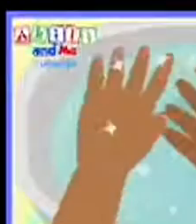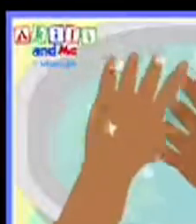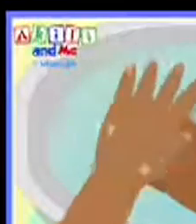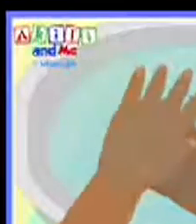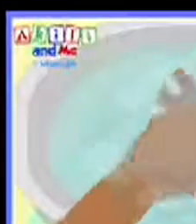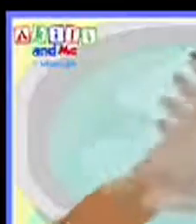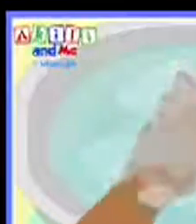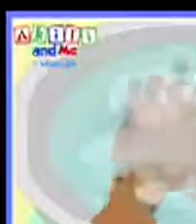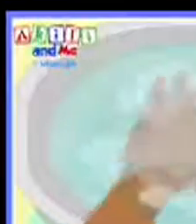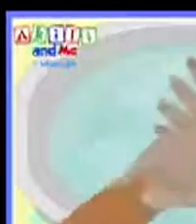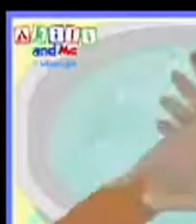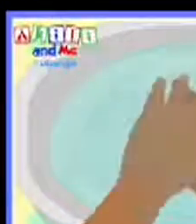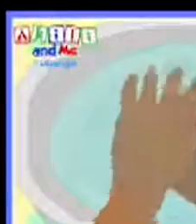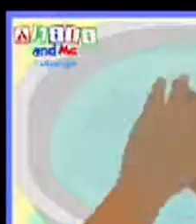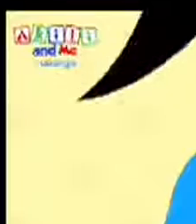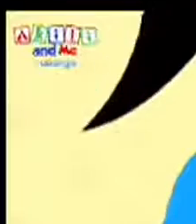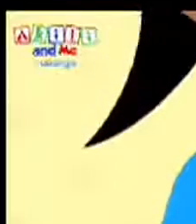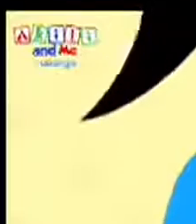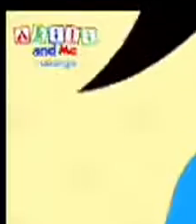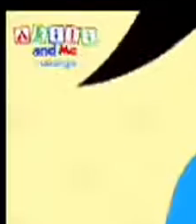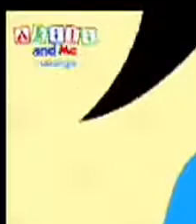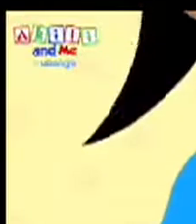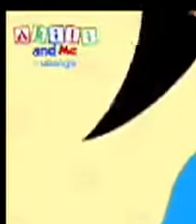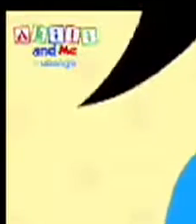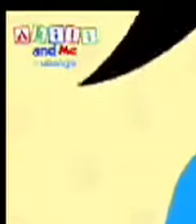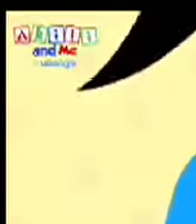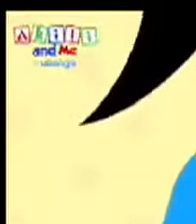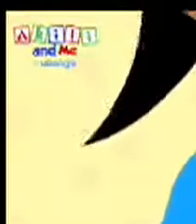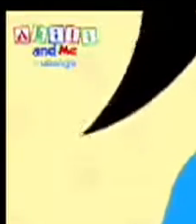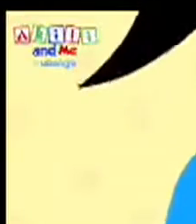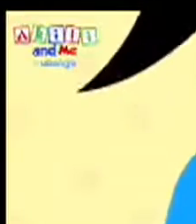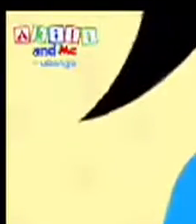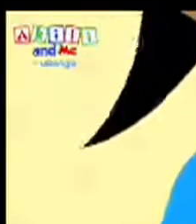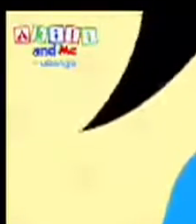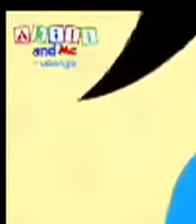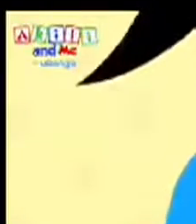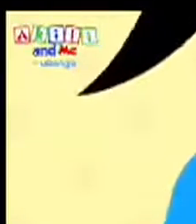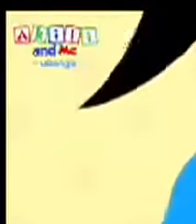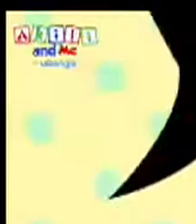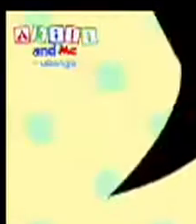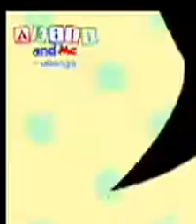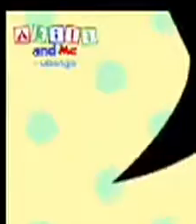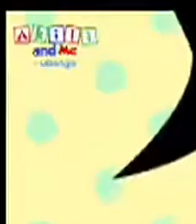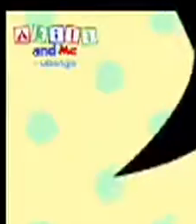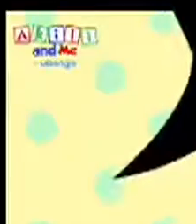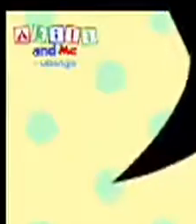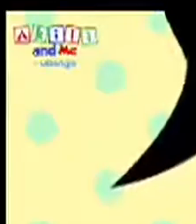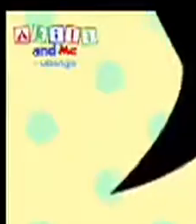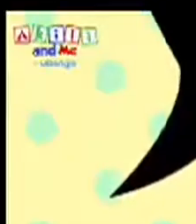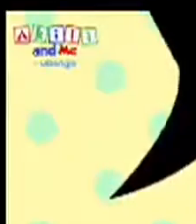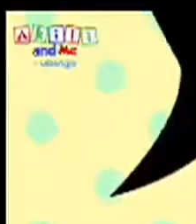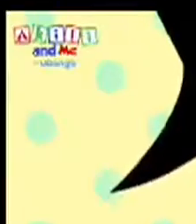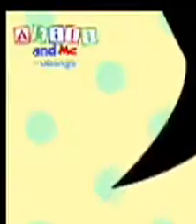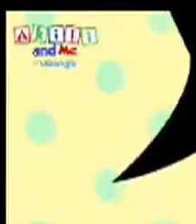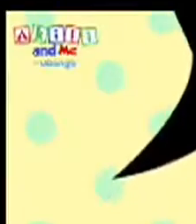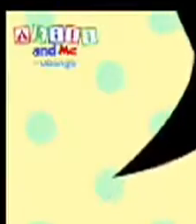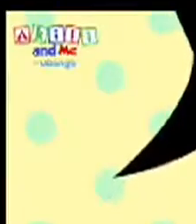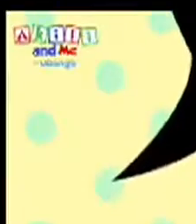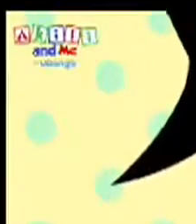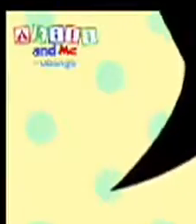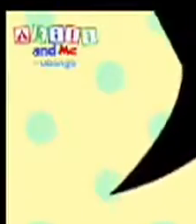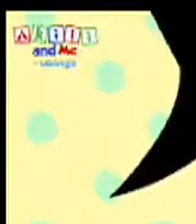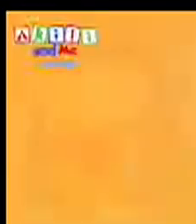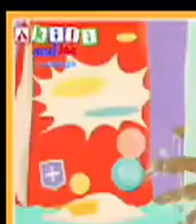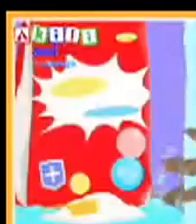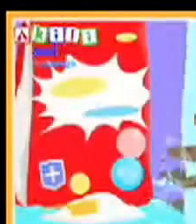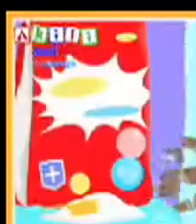Rinse your hands in the soap and water. Scrub above and below, between the fingers too. Scrub under your nails and scrub-a-dub-a